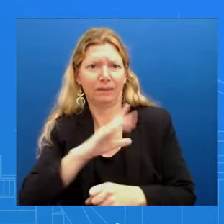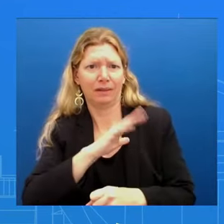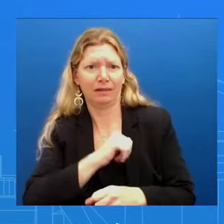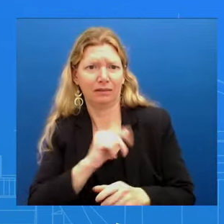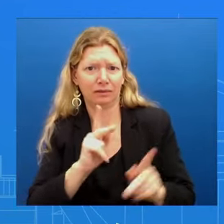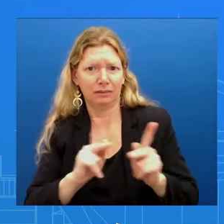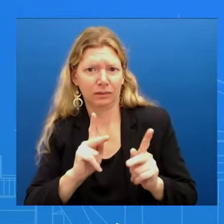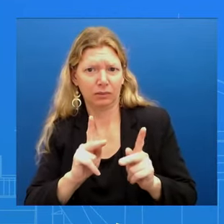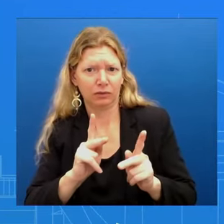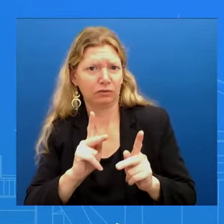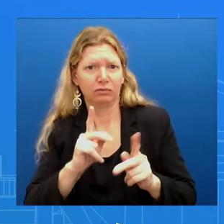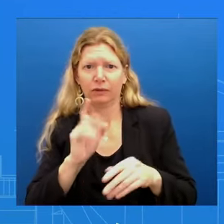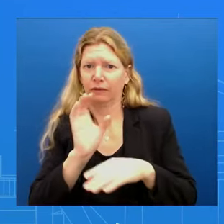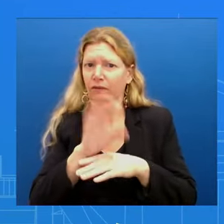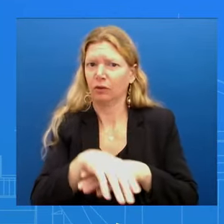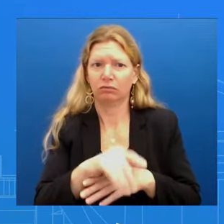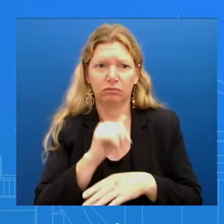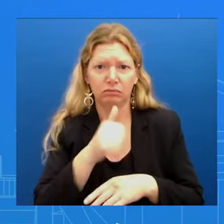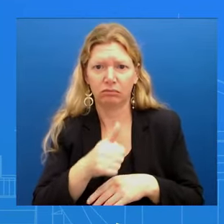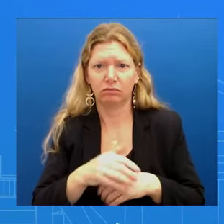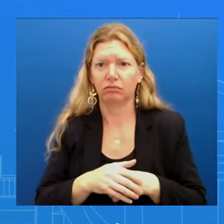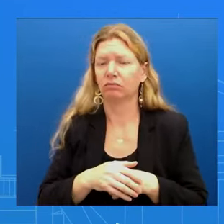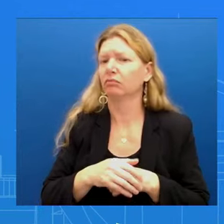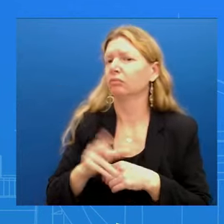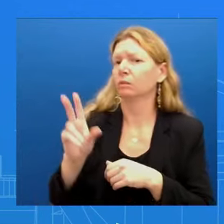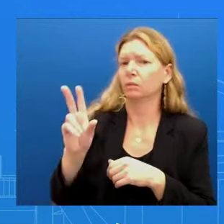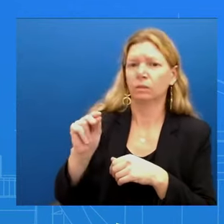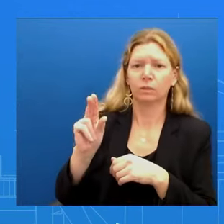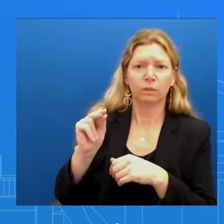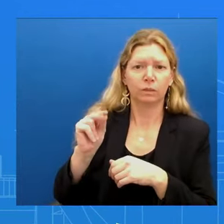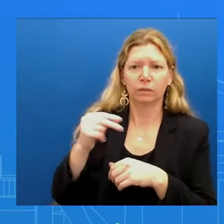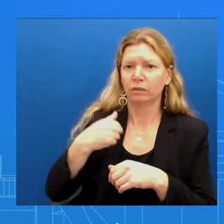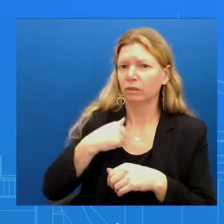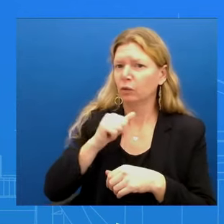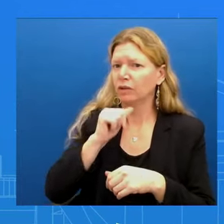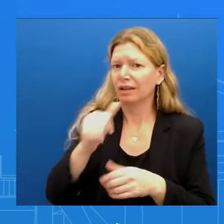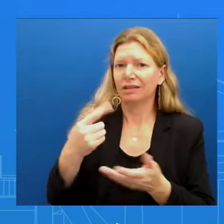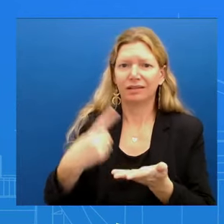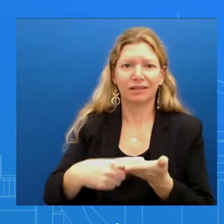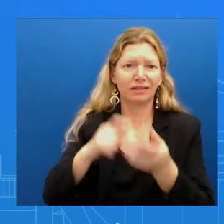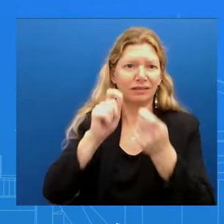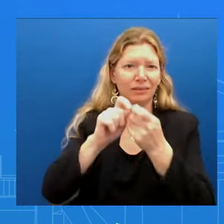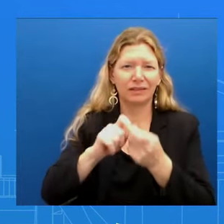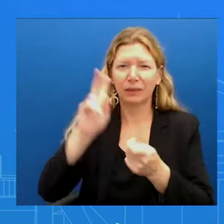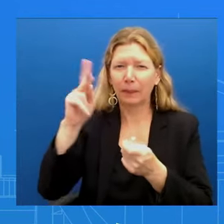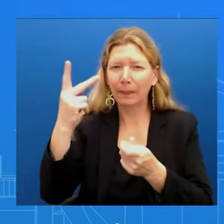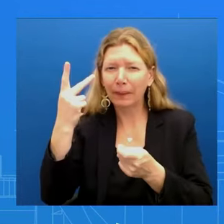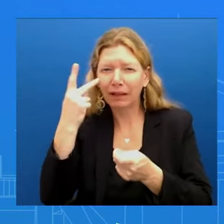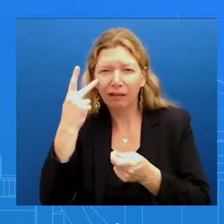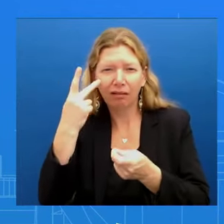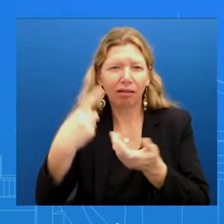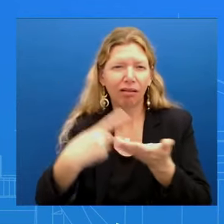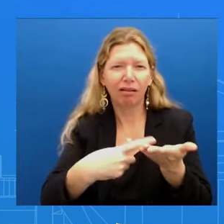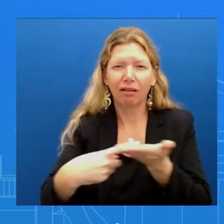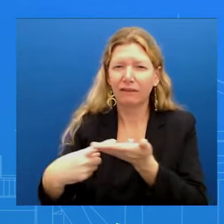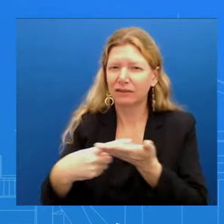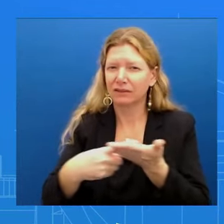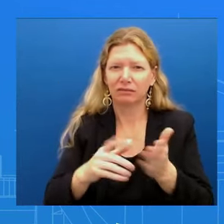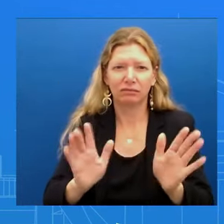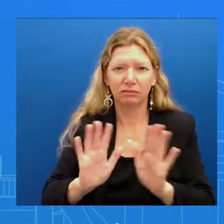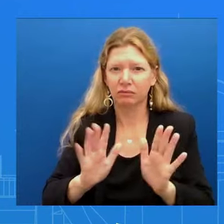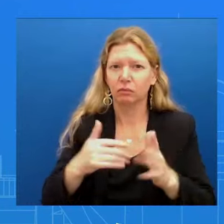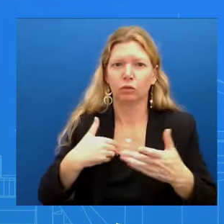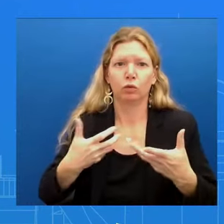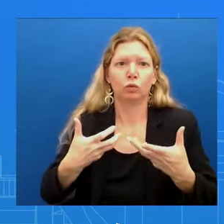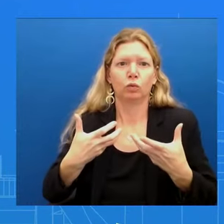specifics of diplomatic conversations that we're having We don't want to see any Palestinian people forced out of Gaza That's their home